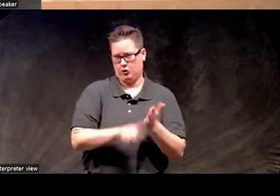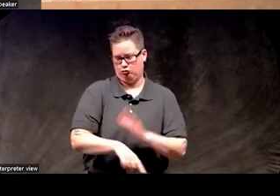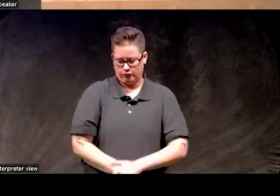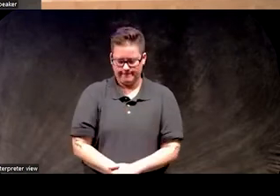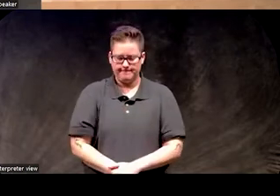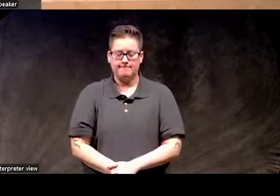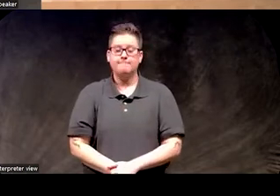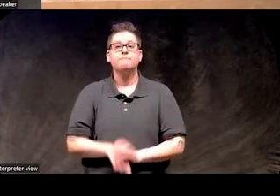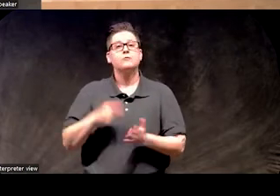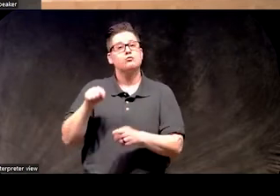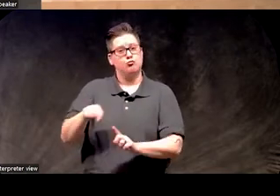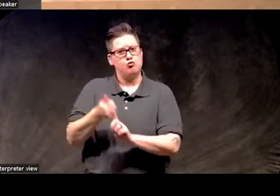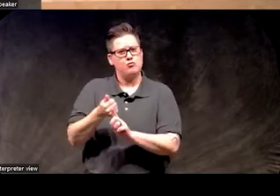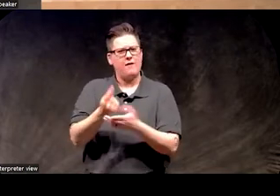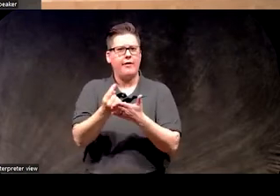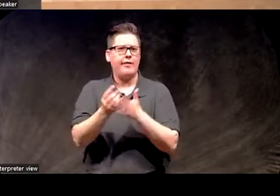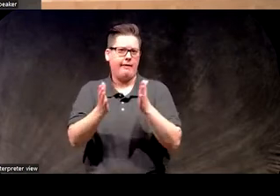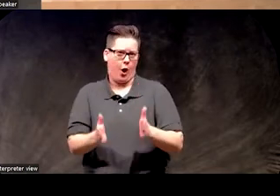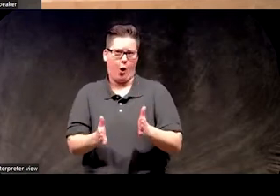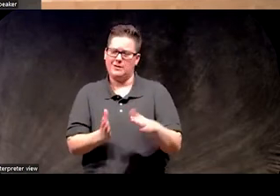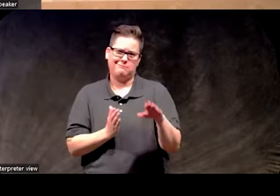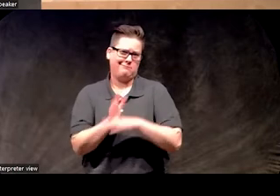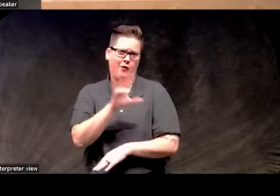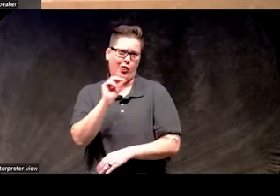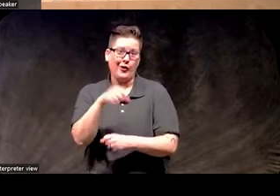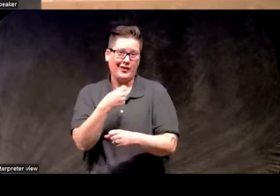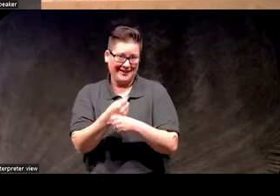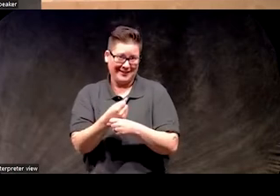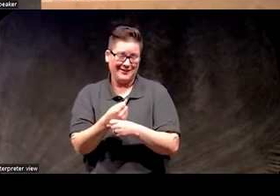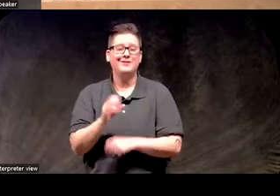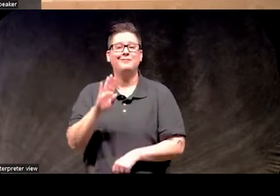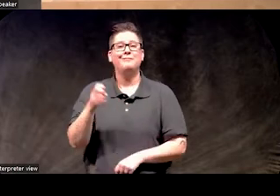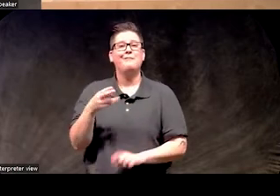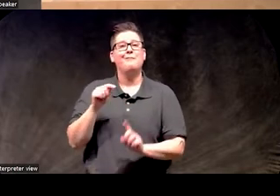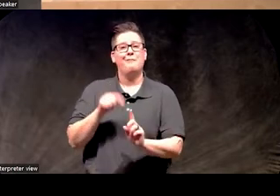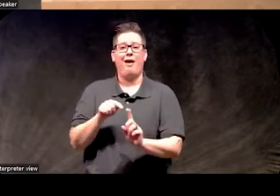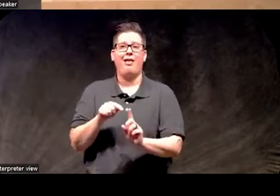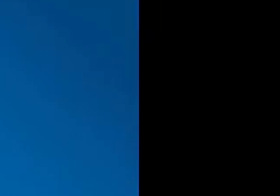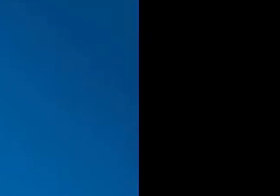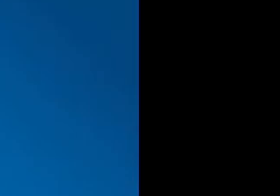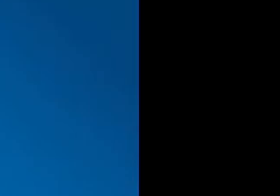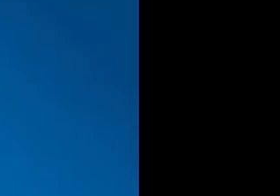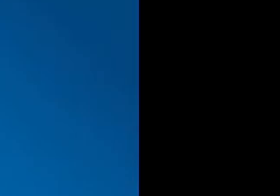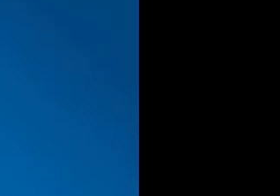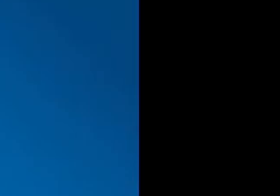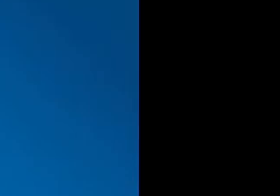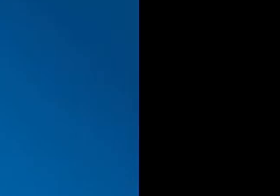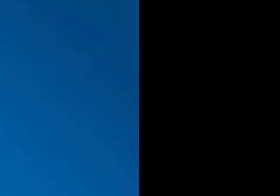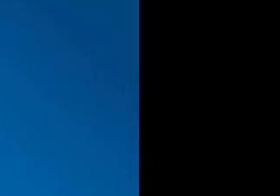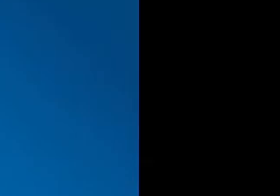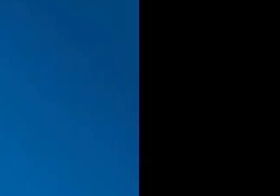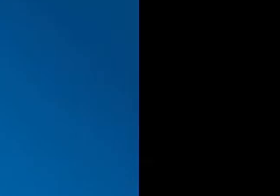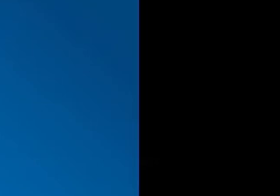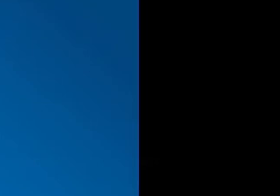As a therapist for over 30 years now, Beth was hooked to return to